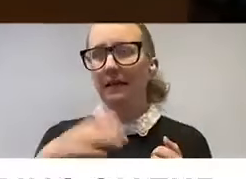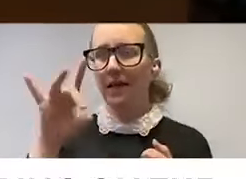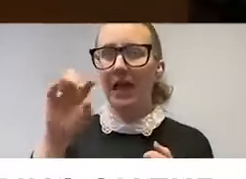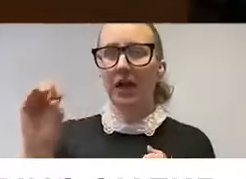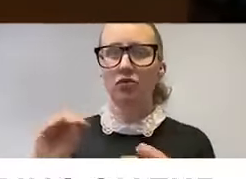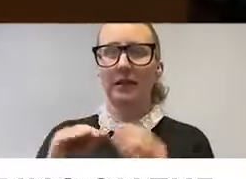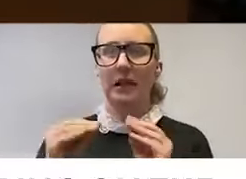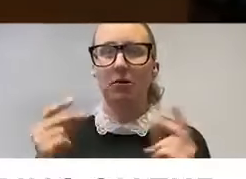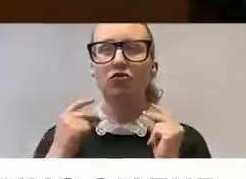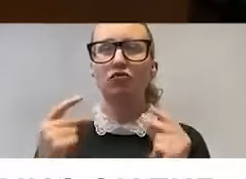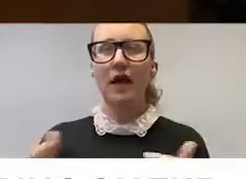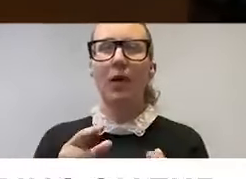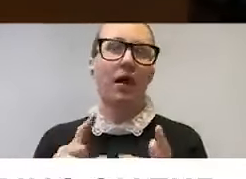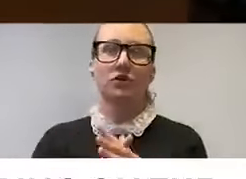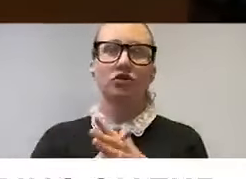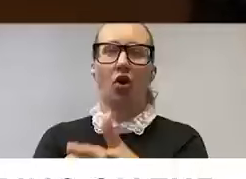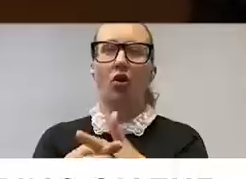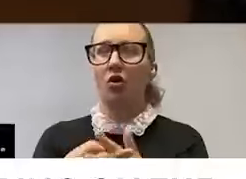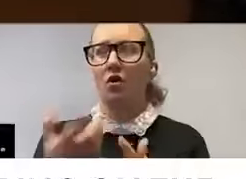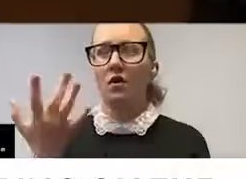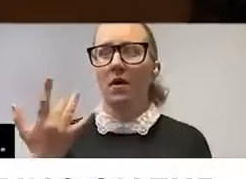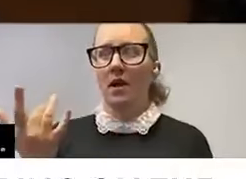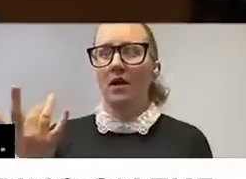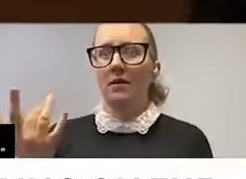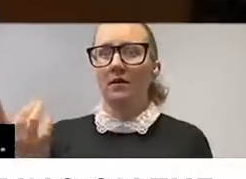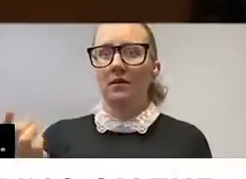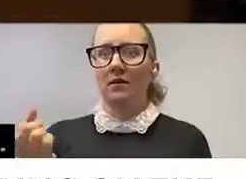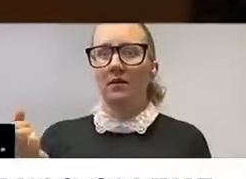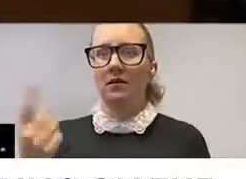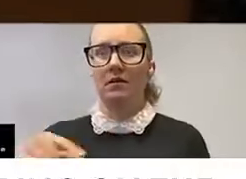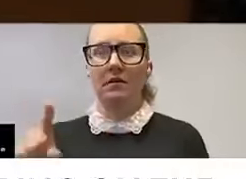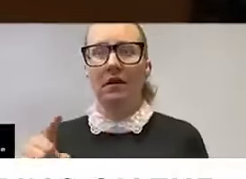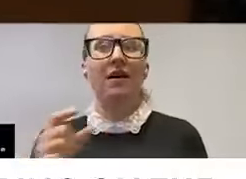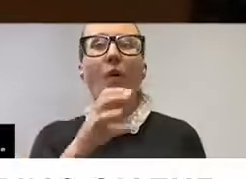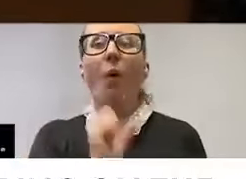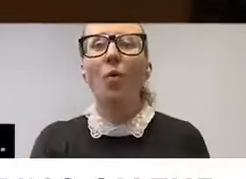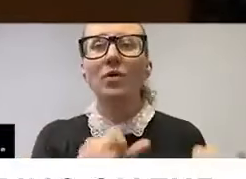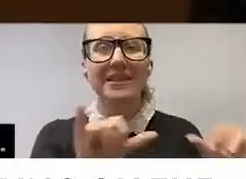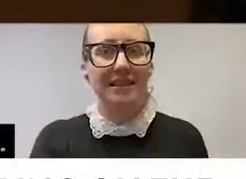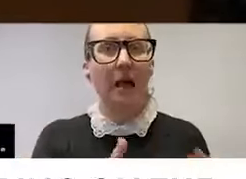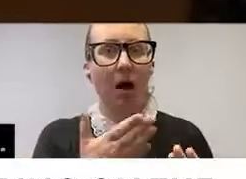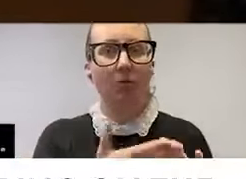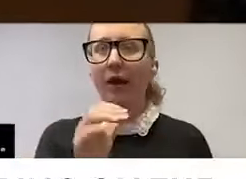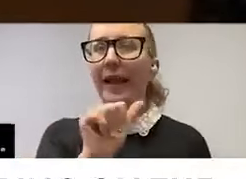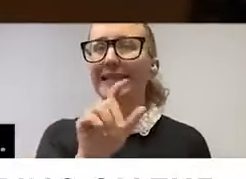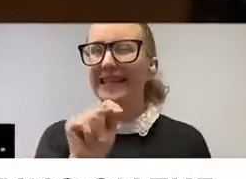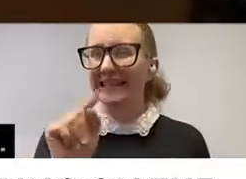going right away because they had kind of moved away from the old one that had been operated by AT&T.